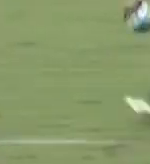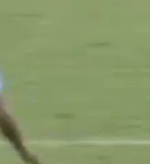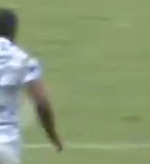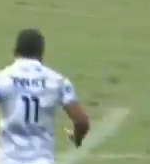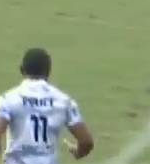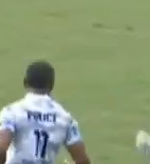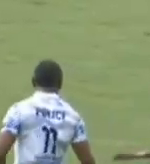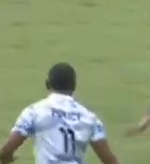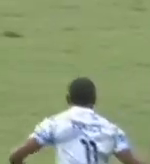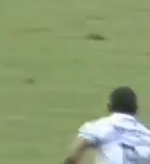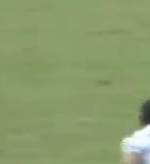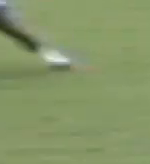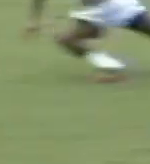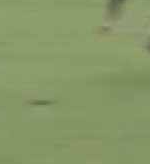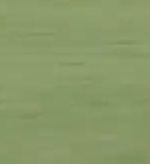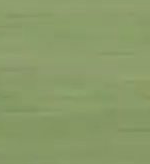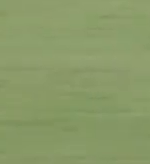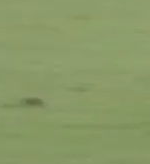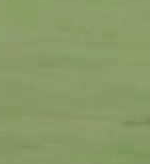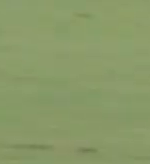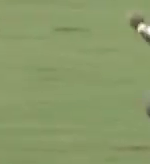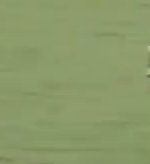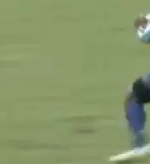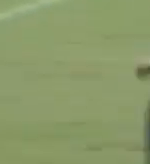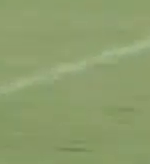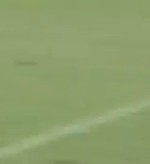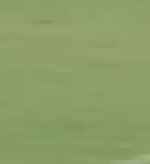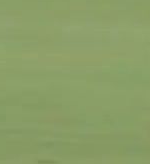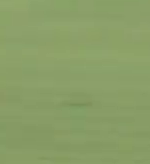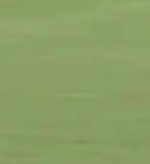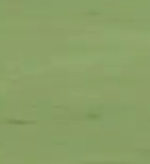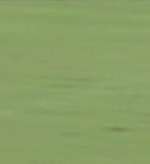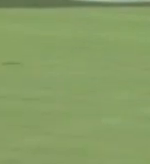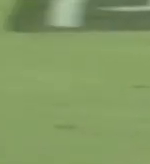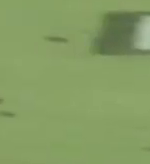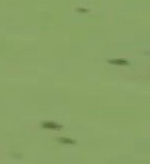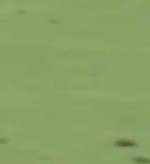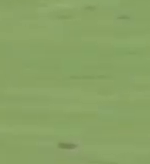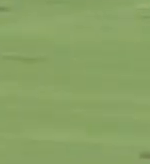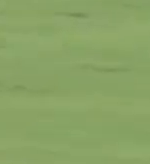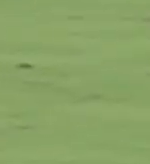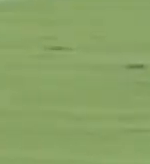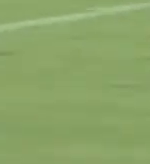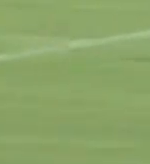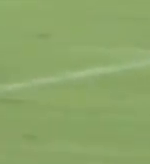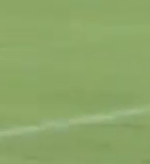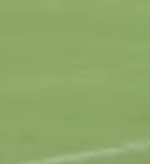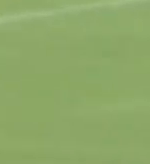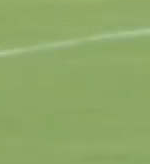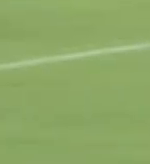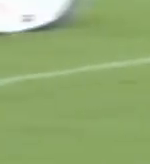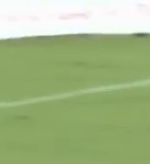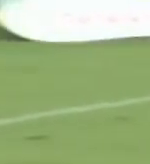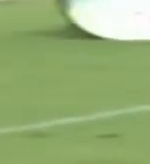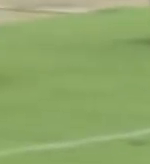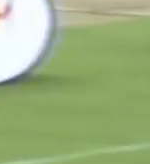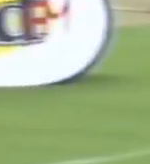and running on to the pass and brilliantly splitting the police defense